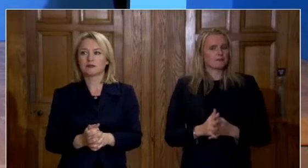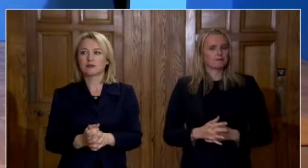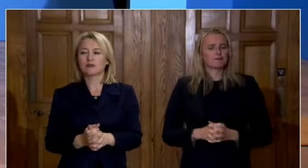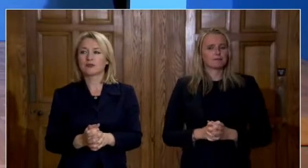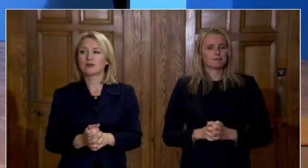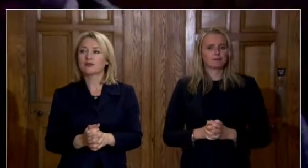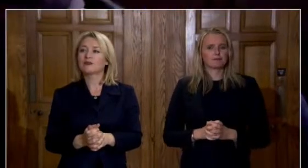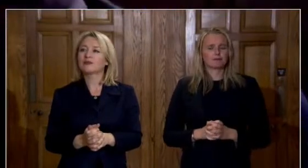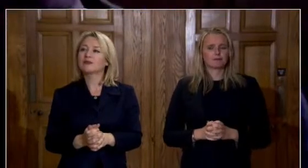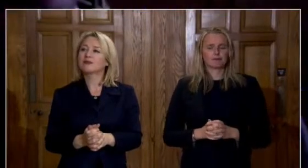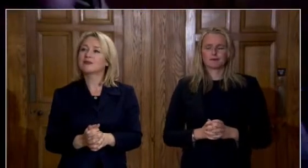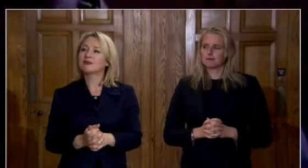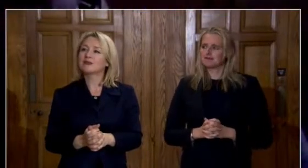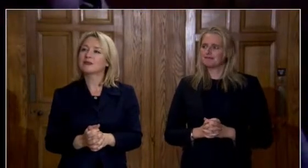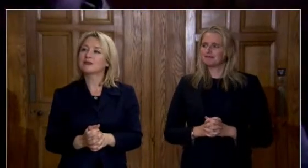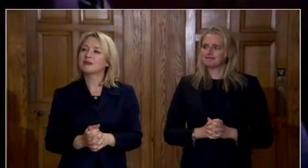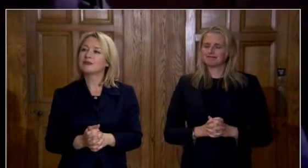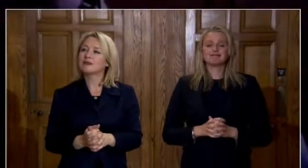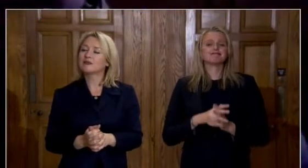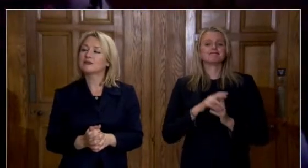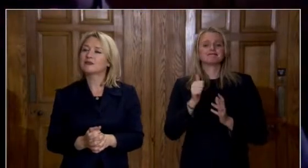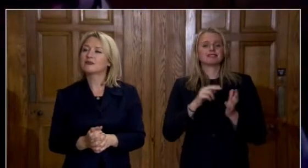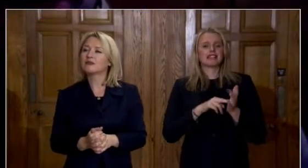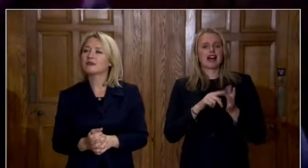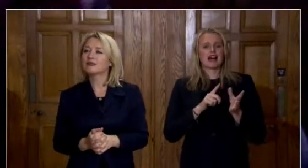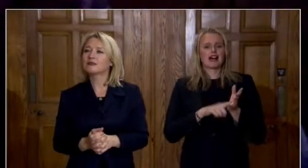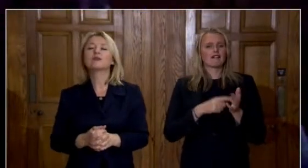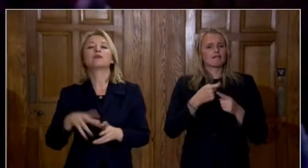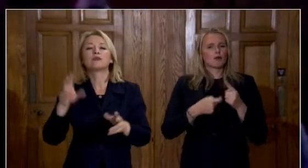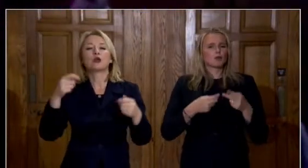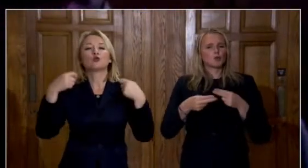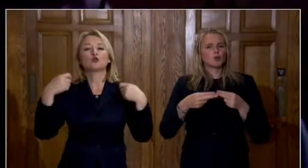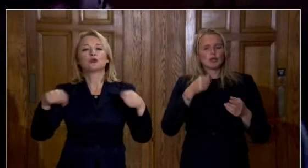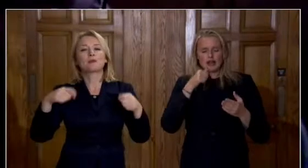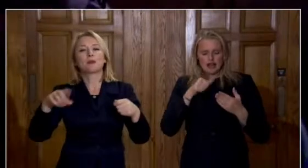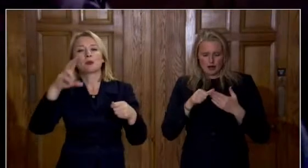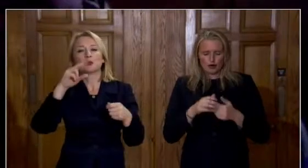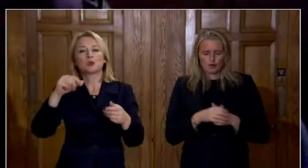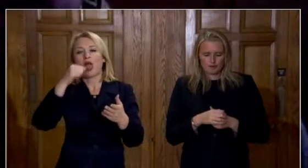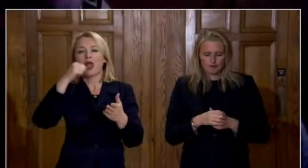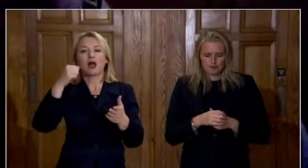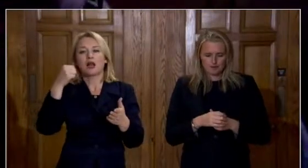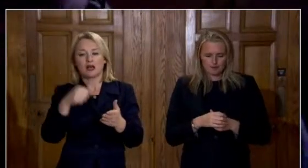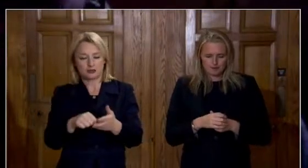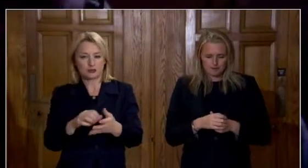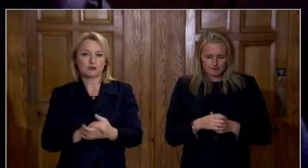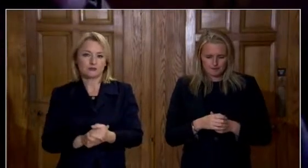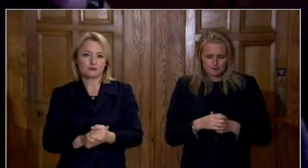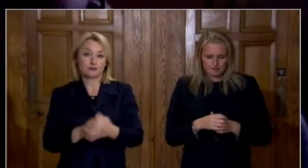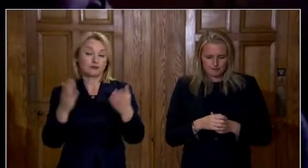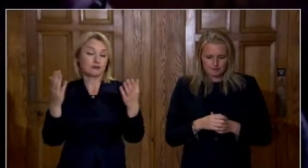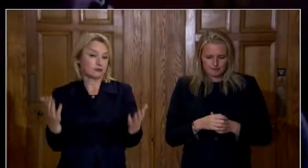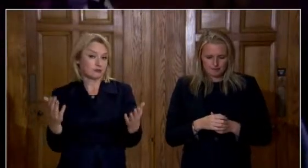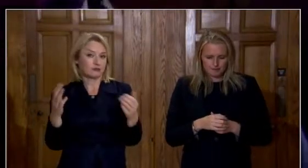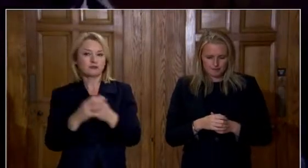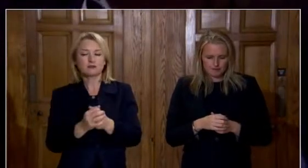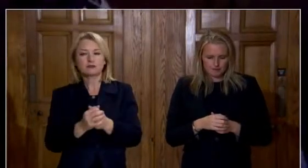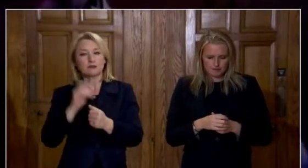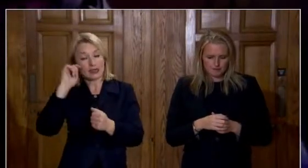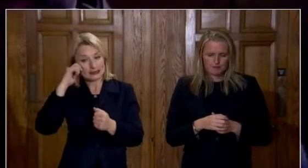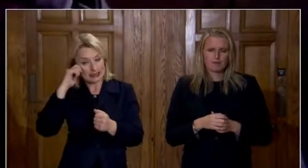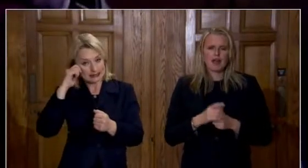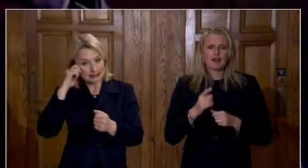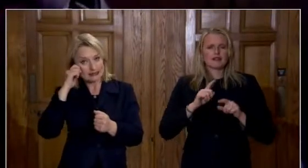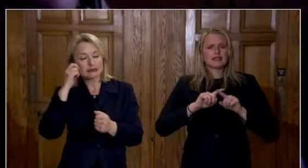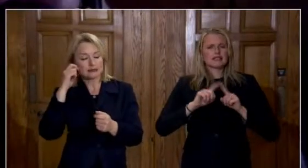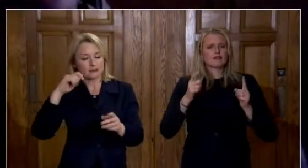covid hi nyle dean here from the newsletter um given the differences and the number of tests being carried out that you've just discussed